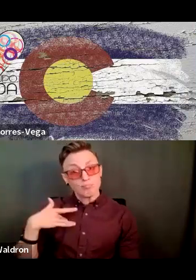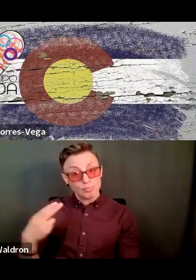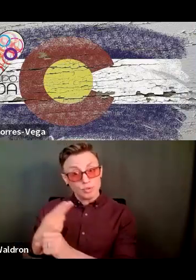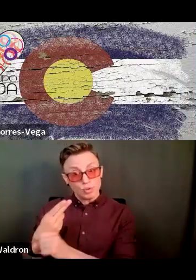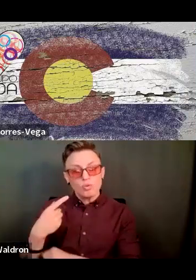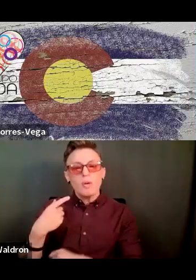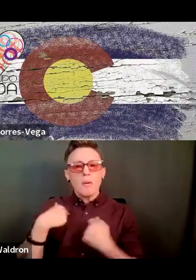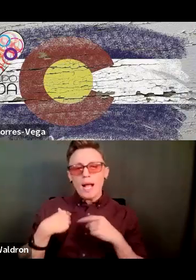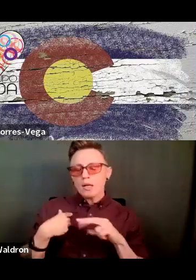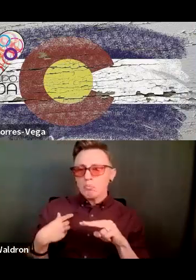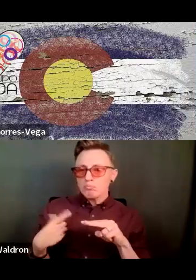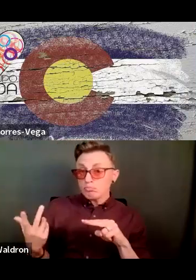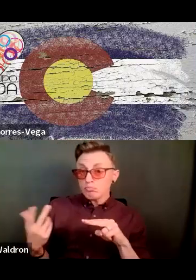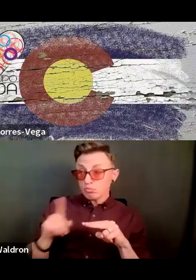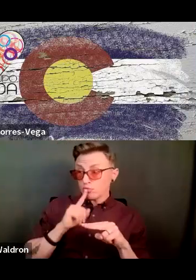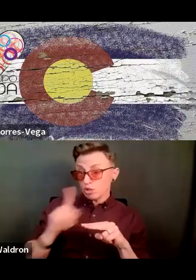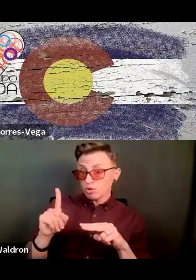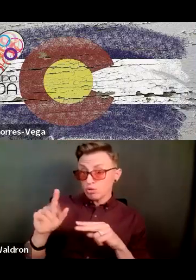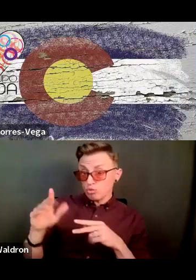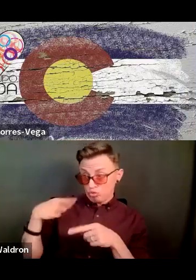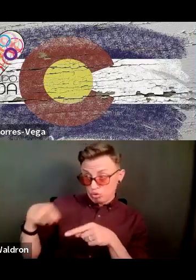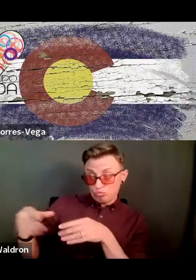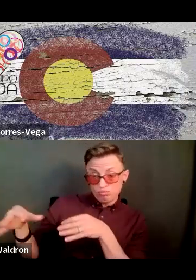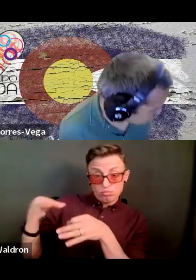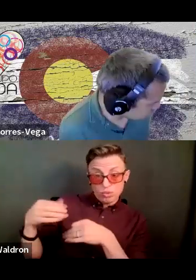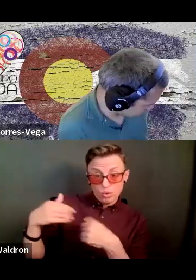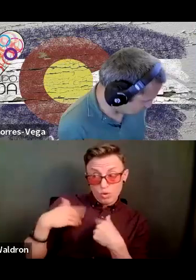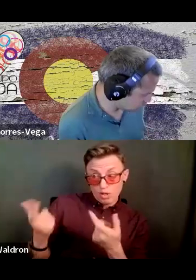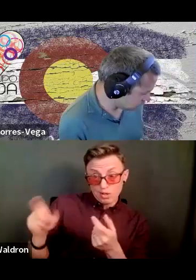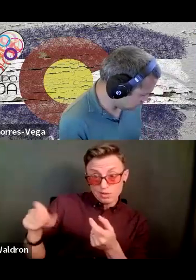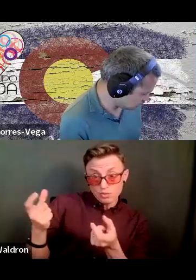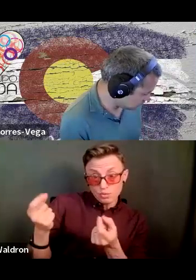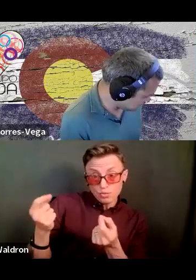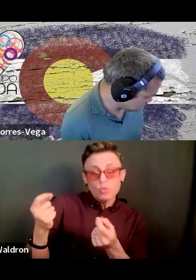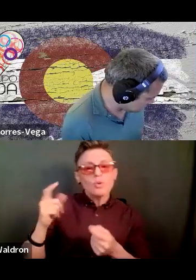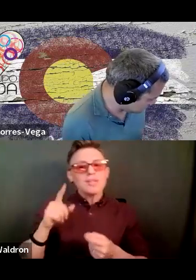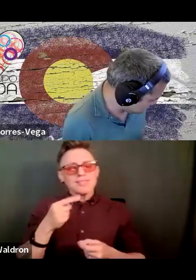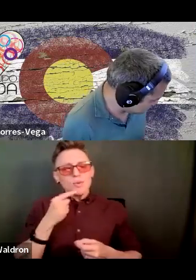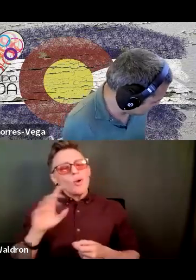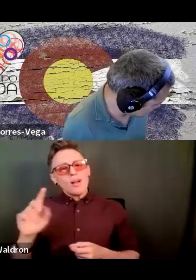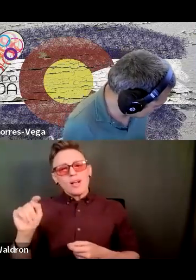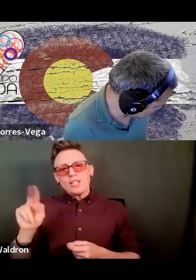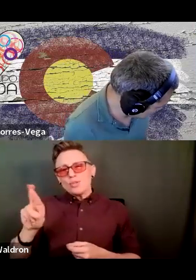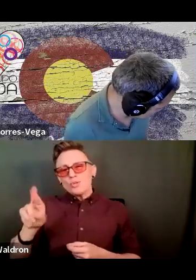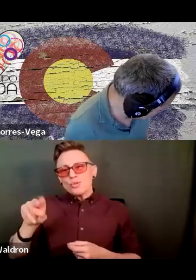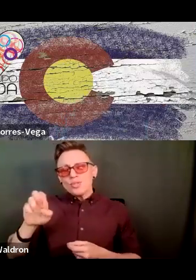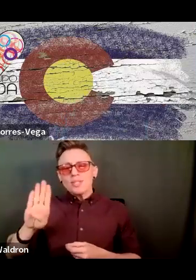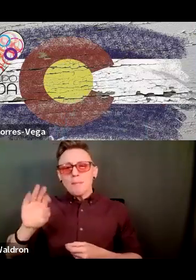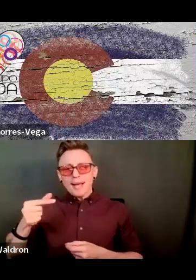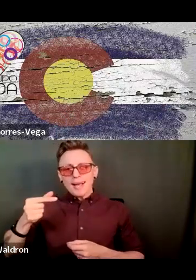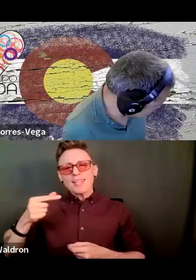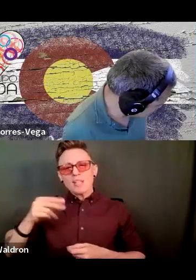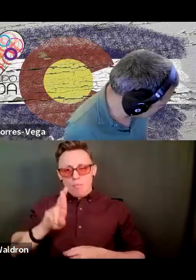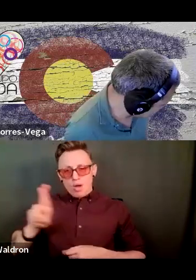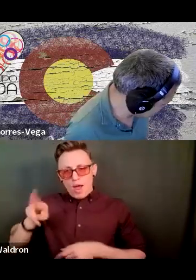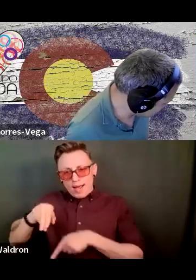course, I was like, yeah, you know, just tell me what I need to do. And he said, well, the urine bag is on my right leg by my calf. Can you